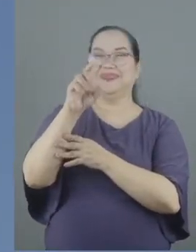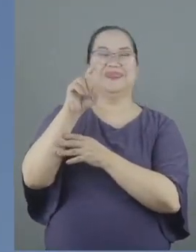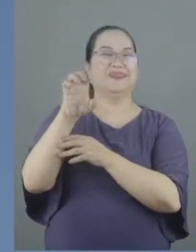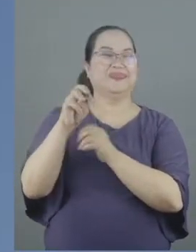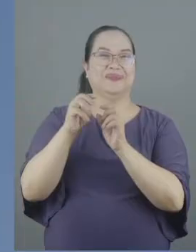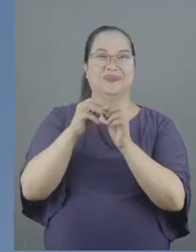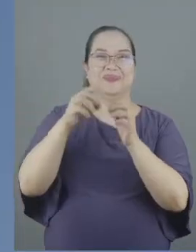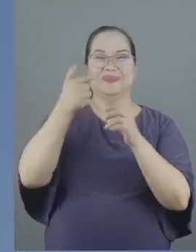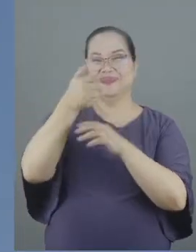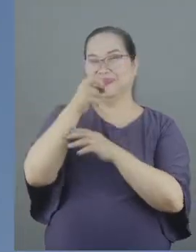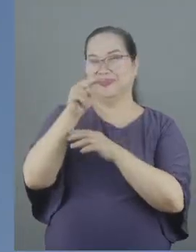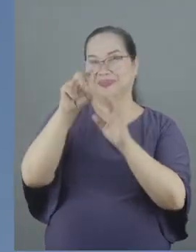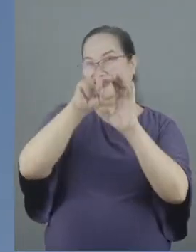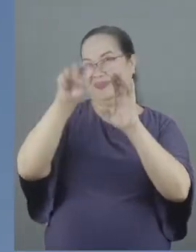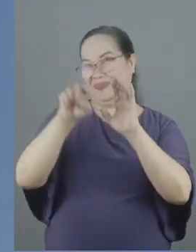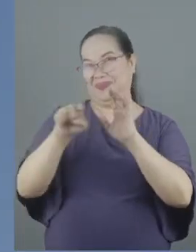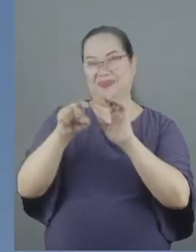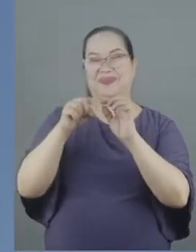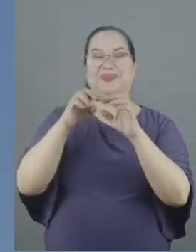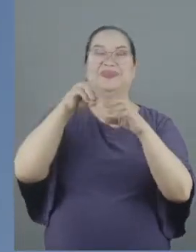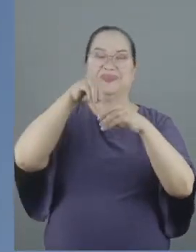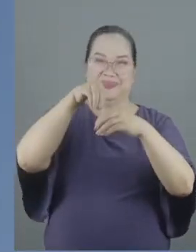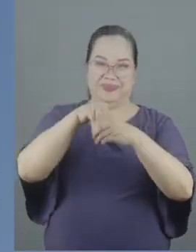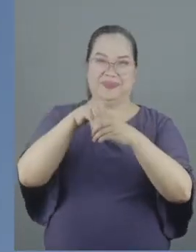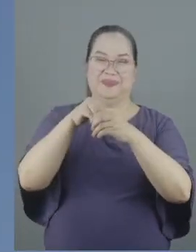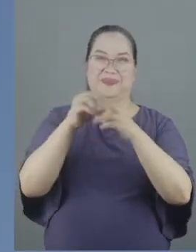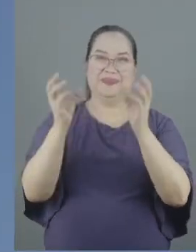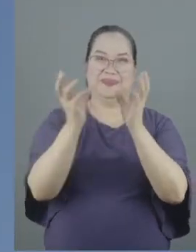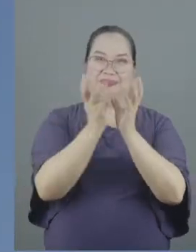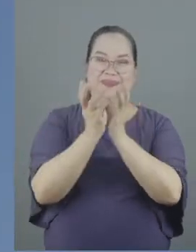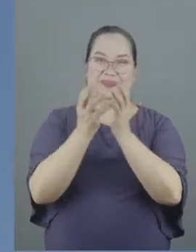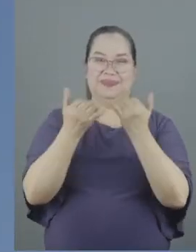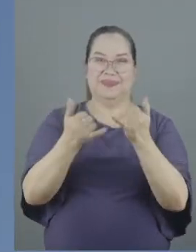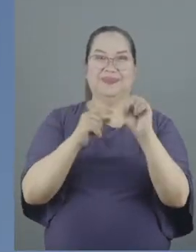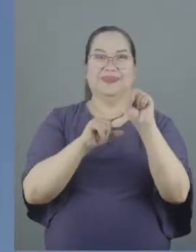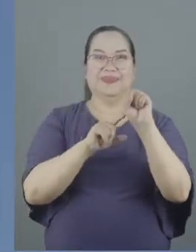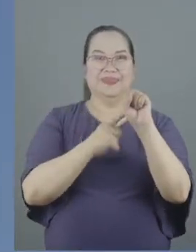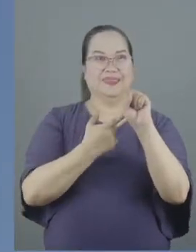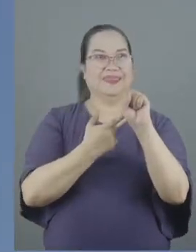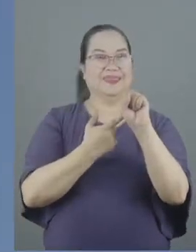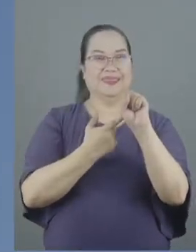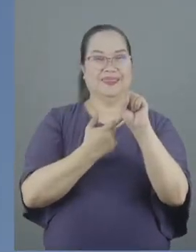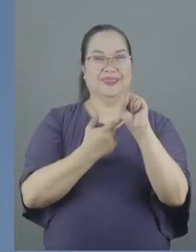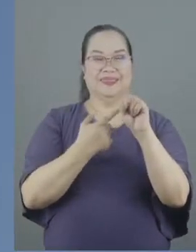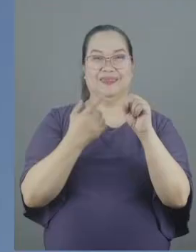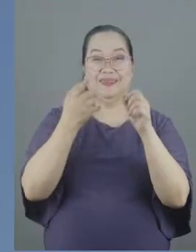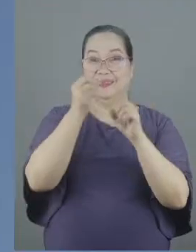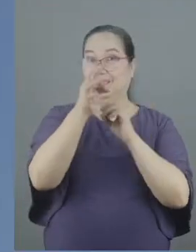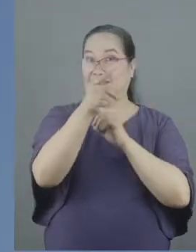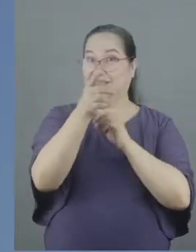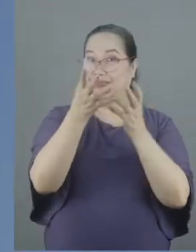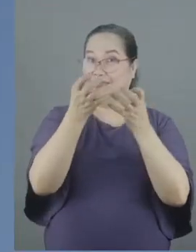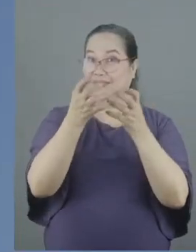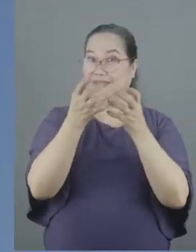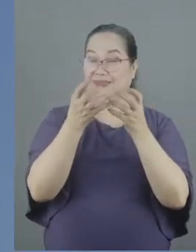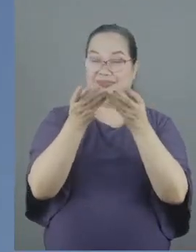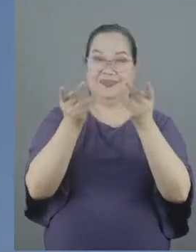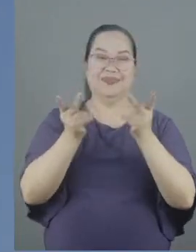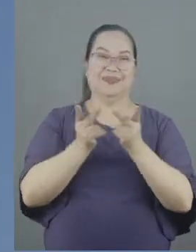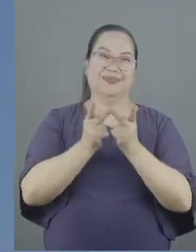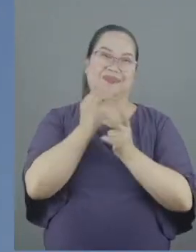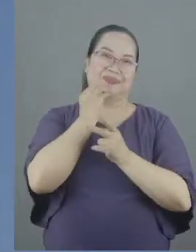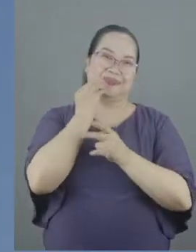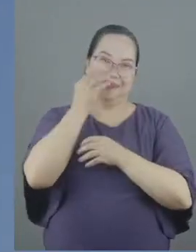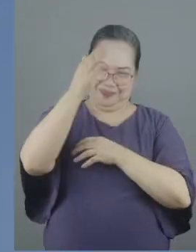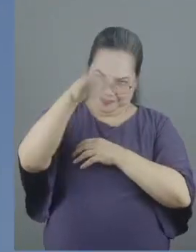Z into the community. But this is a start. If you need a place to call home, you're more than welcome to